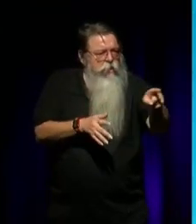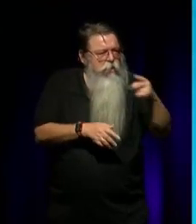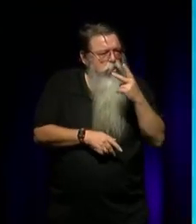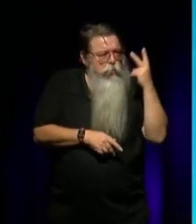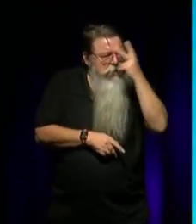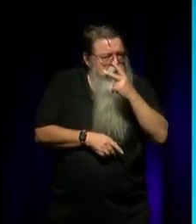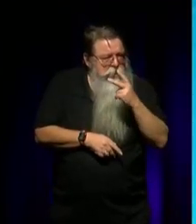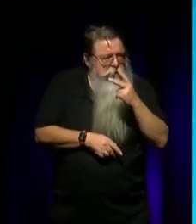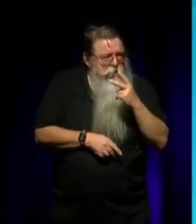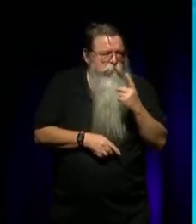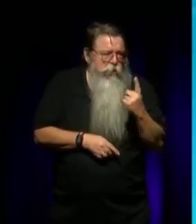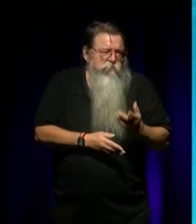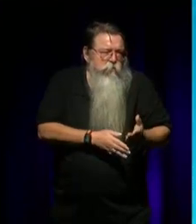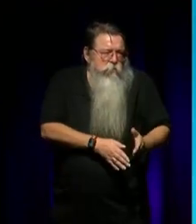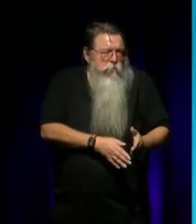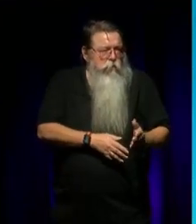You know, so...